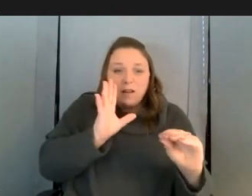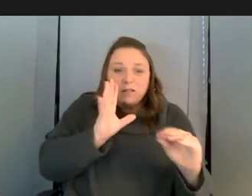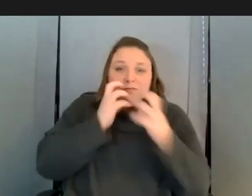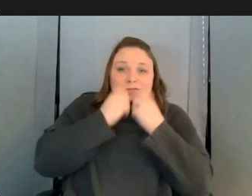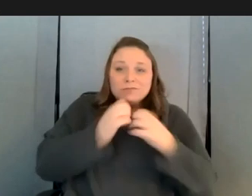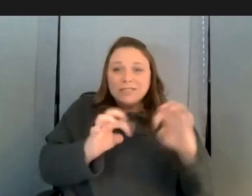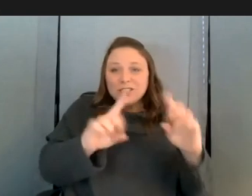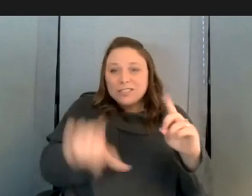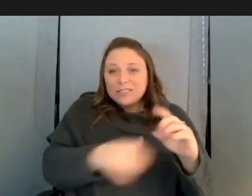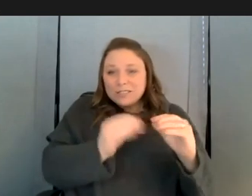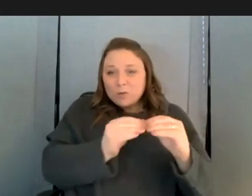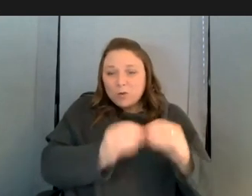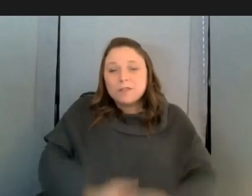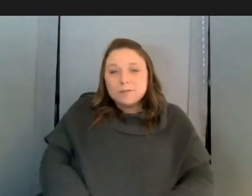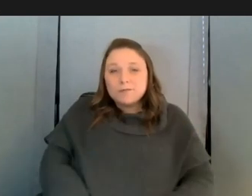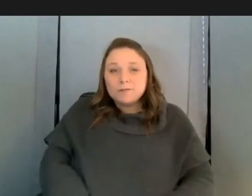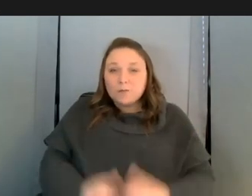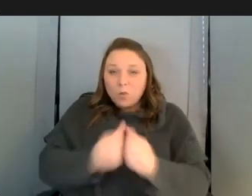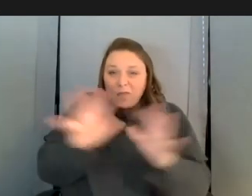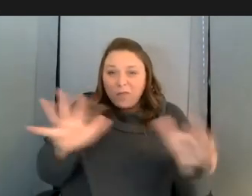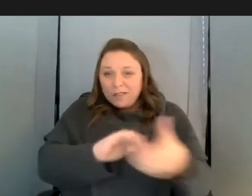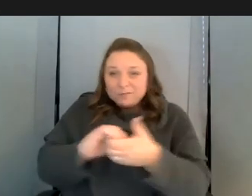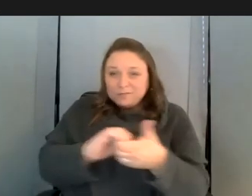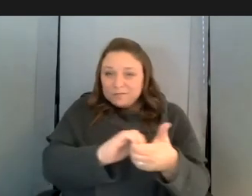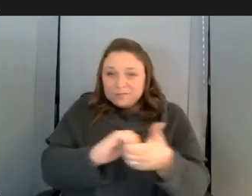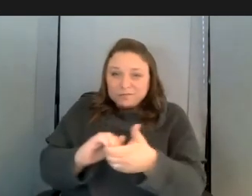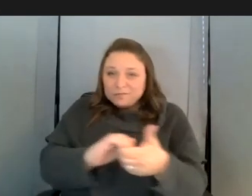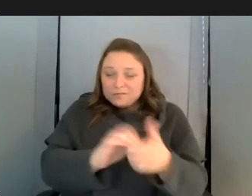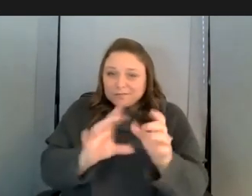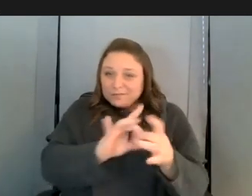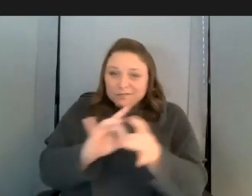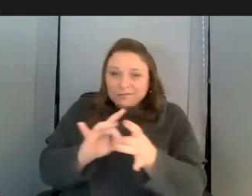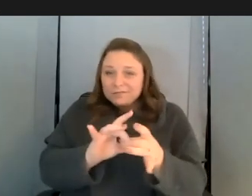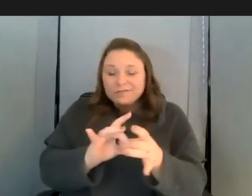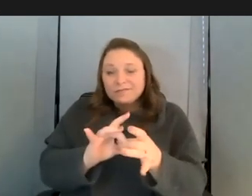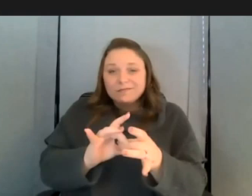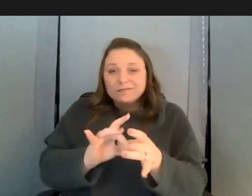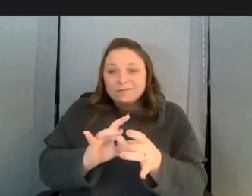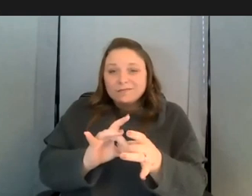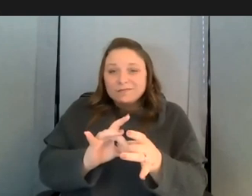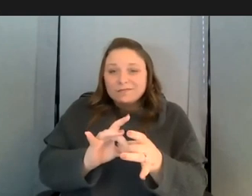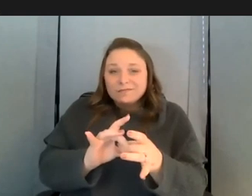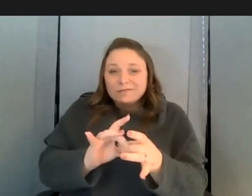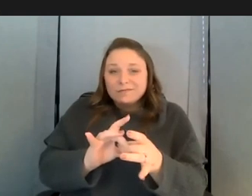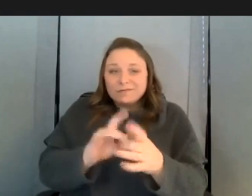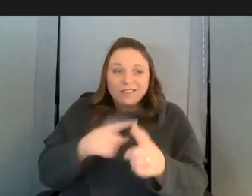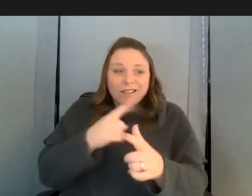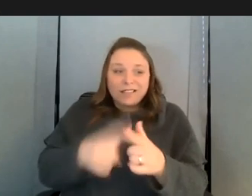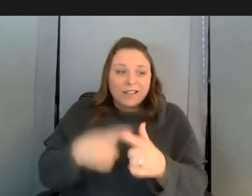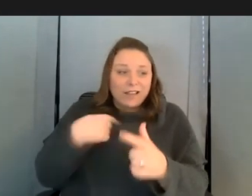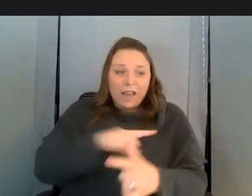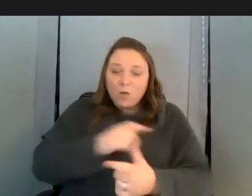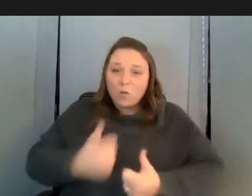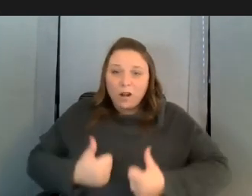without this i mean we don't stand a chance of having these lives where we can have